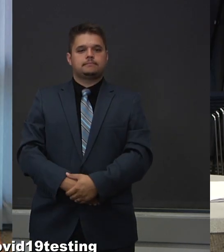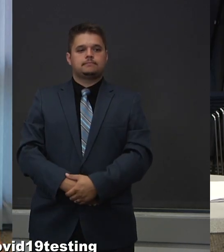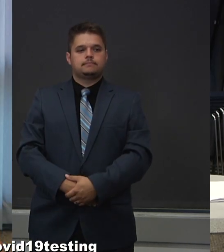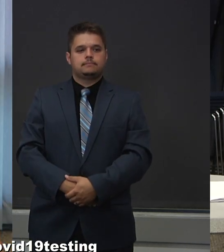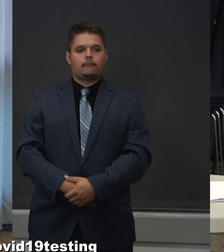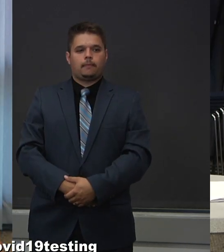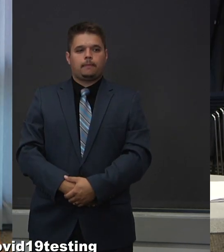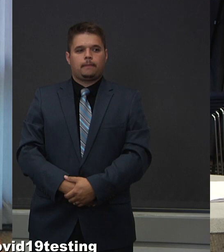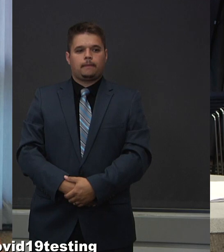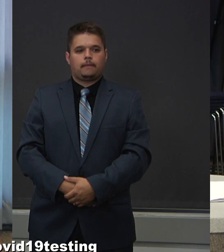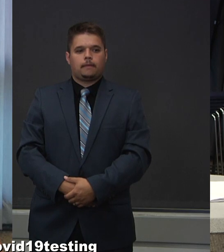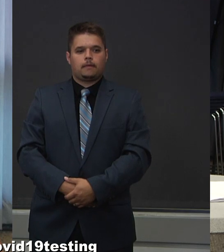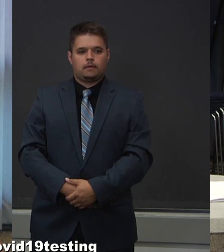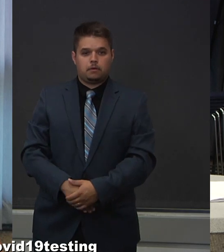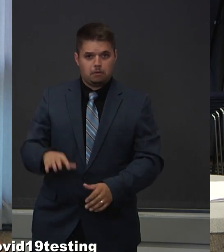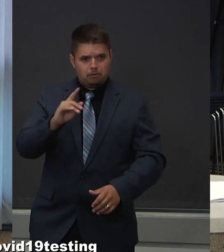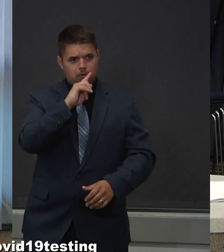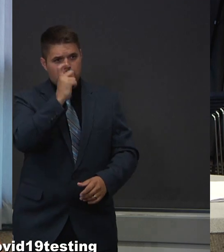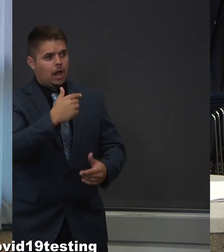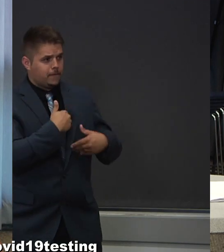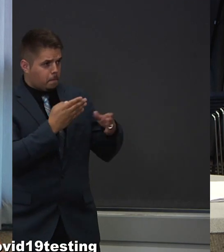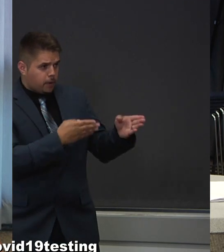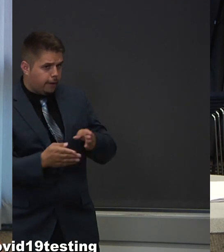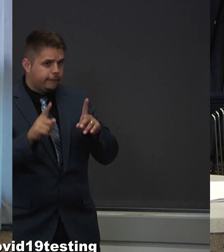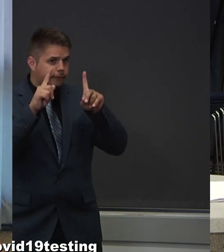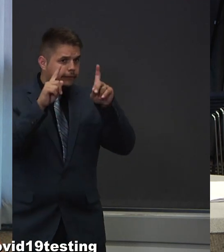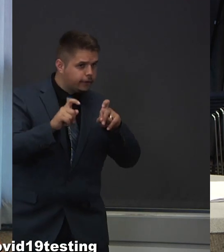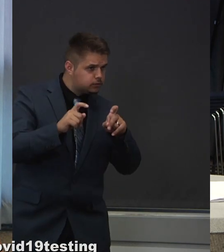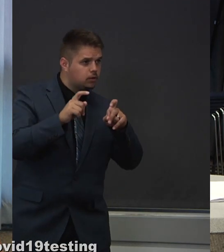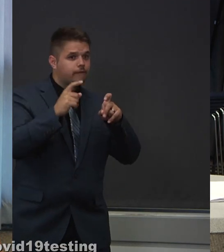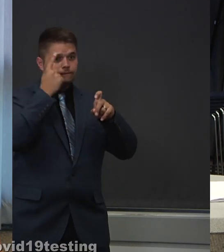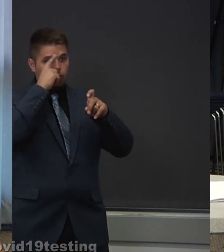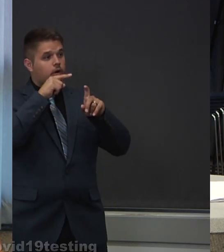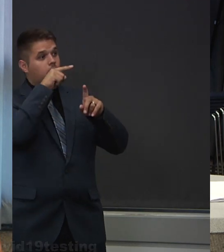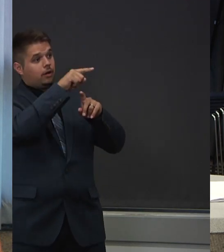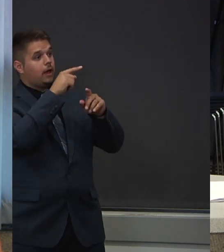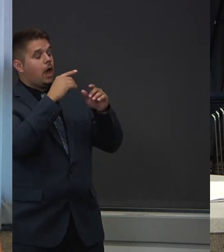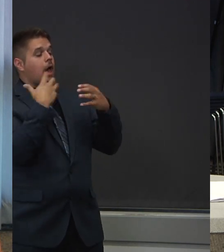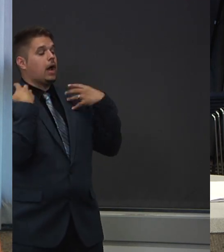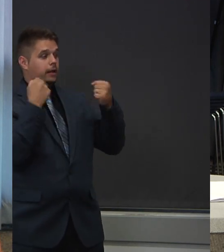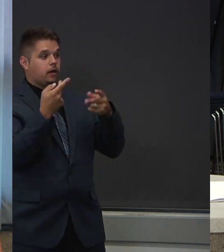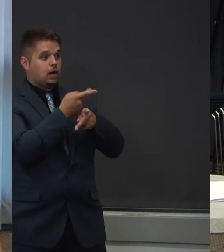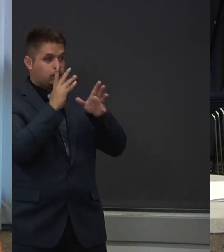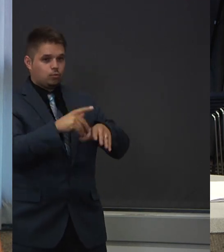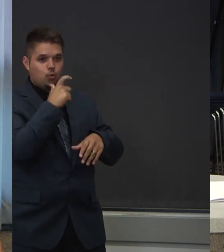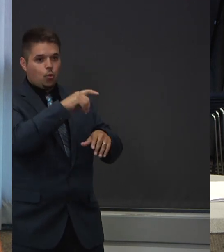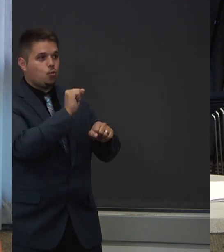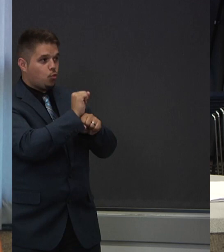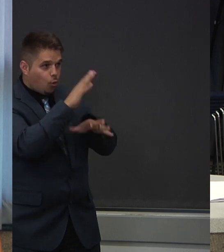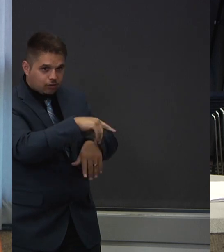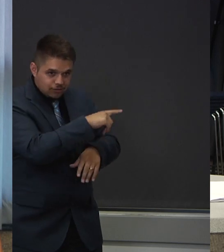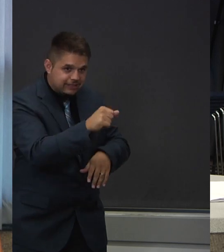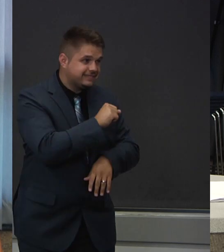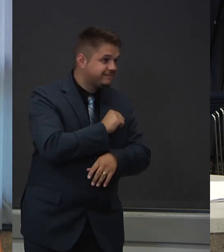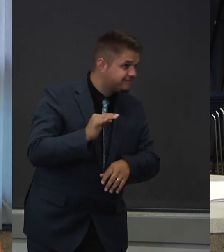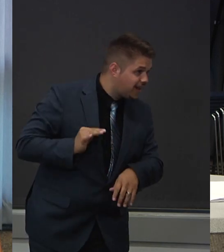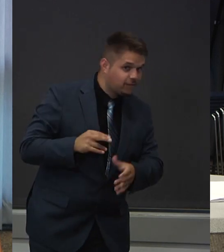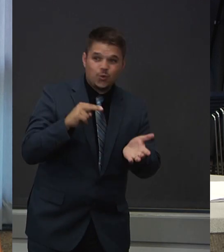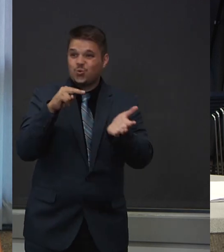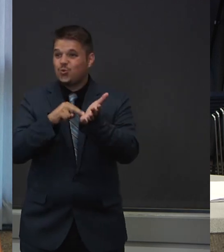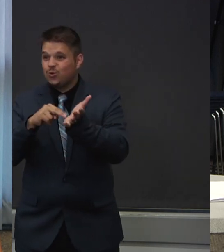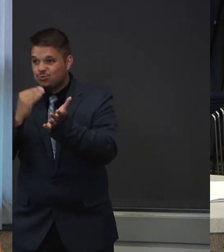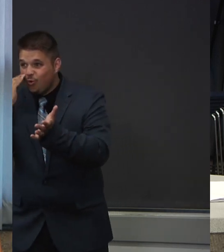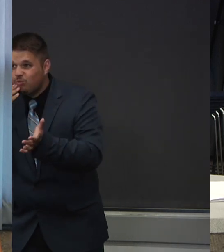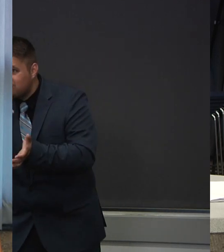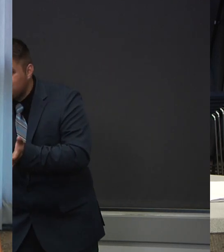test healthcare workers and staff working in nursing homes? So there is a plan to test staff working